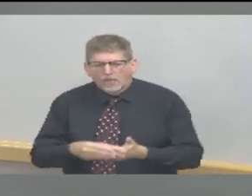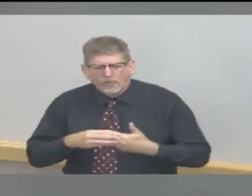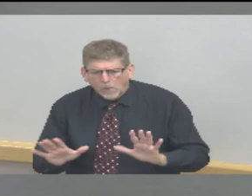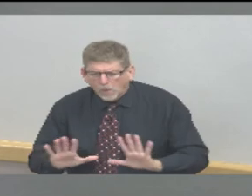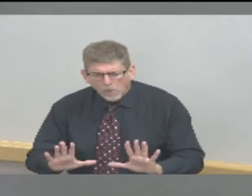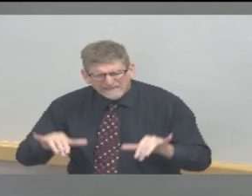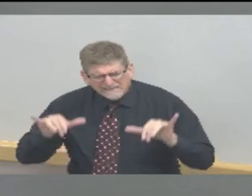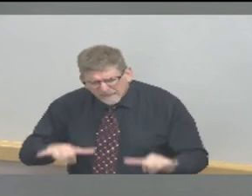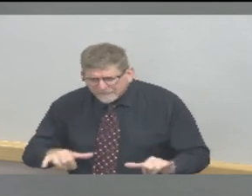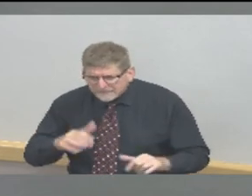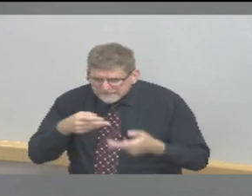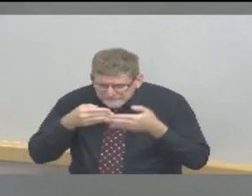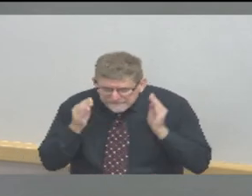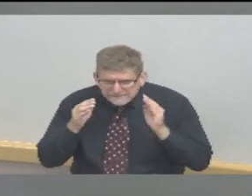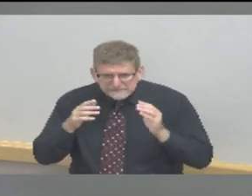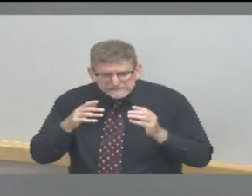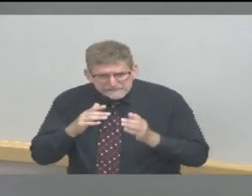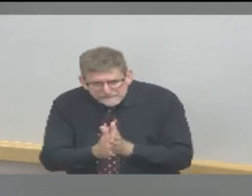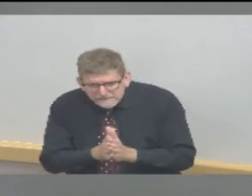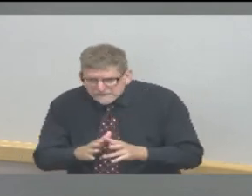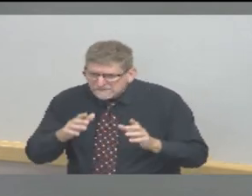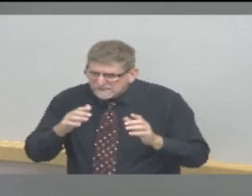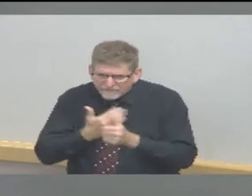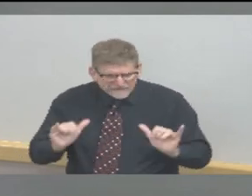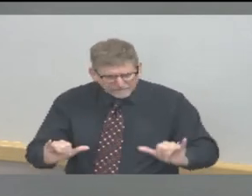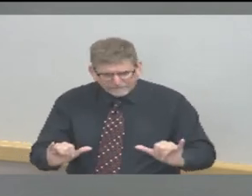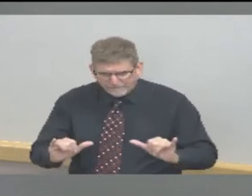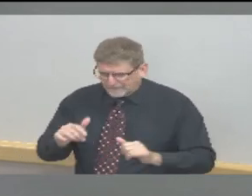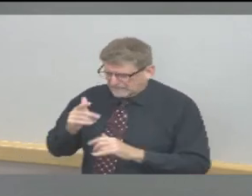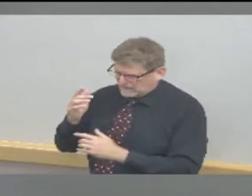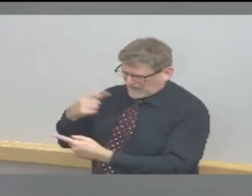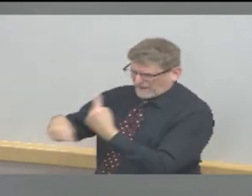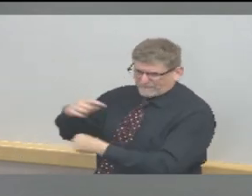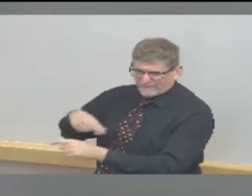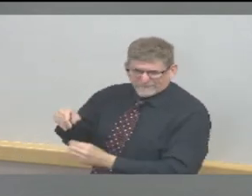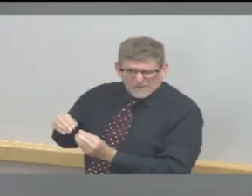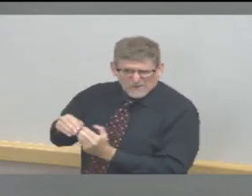as we continue our journey through the COVID-19 pandemic